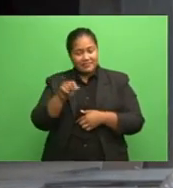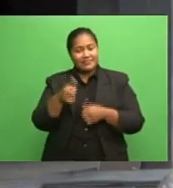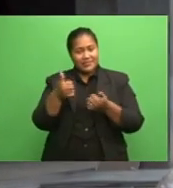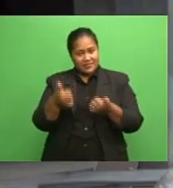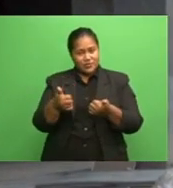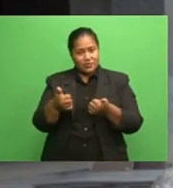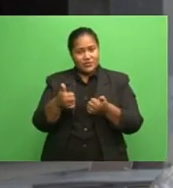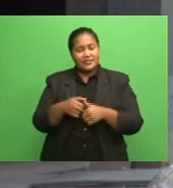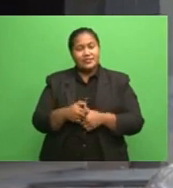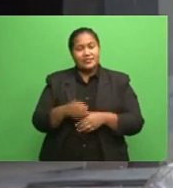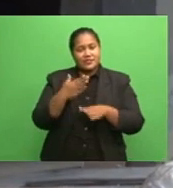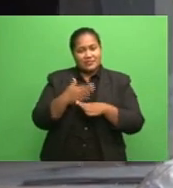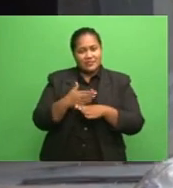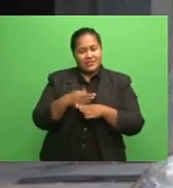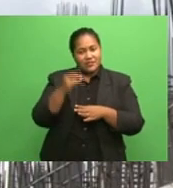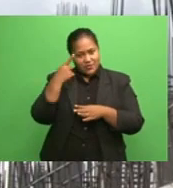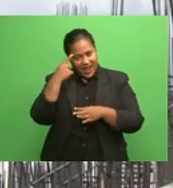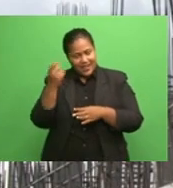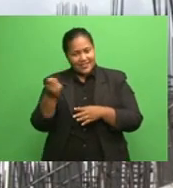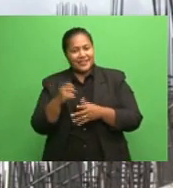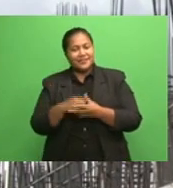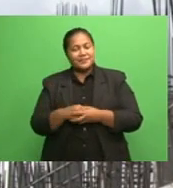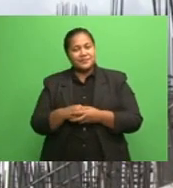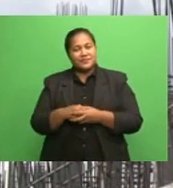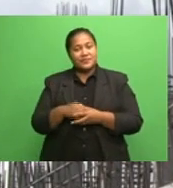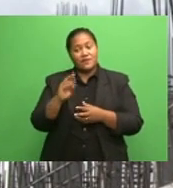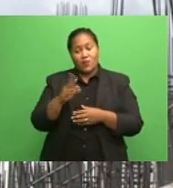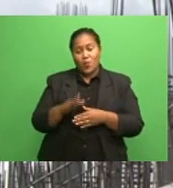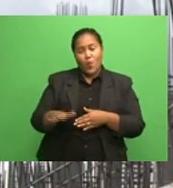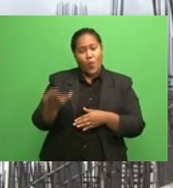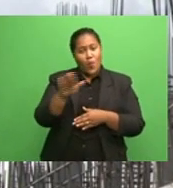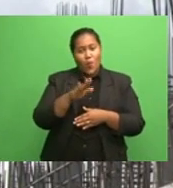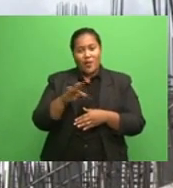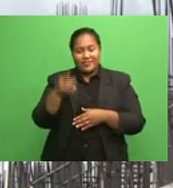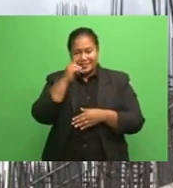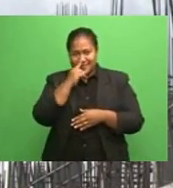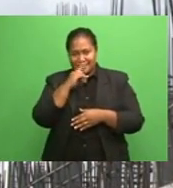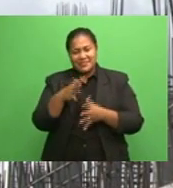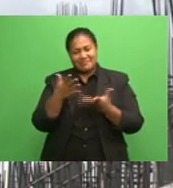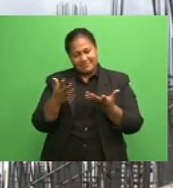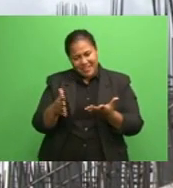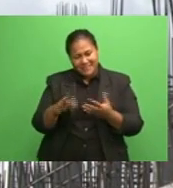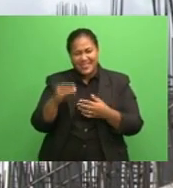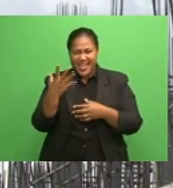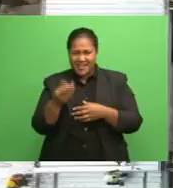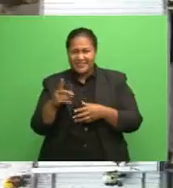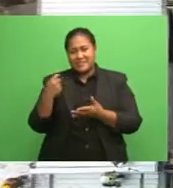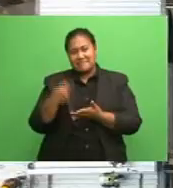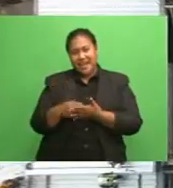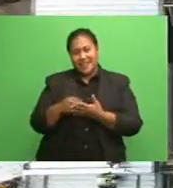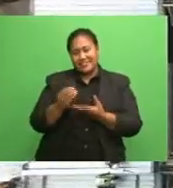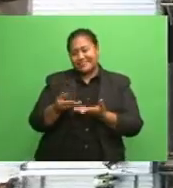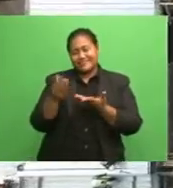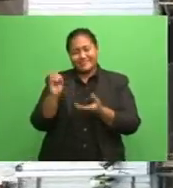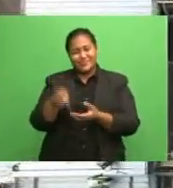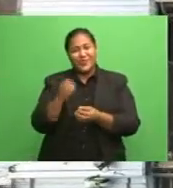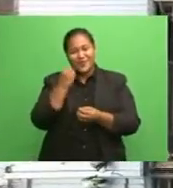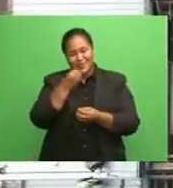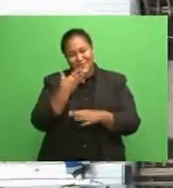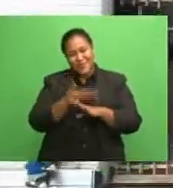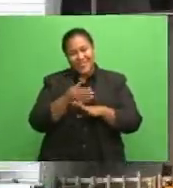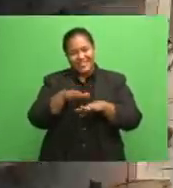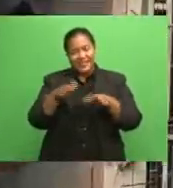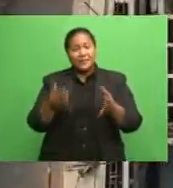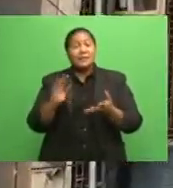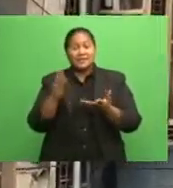thing for all these people, at least they've got some money to put food on the table. Meanwhile, any